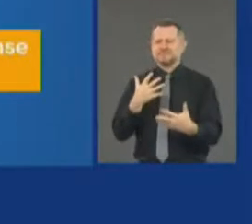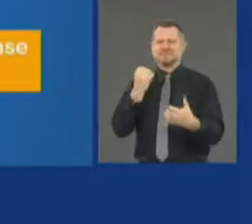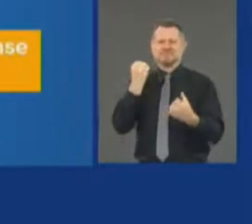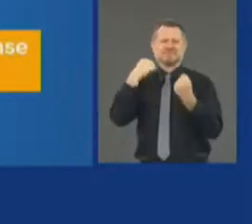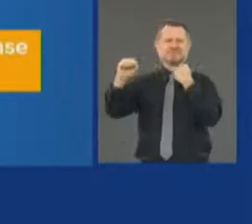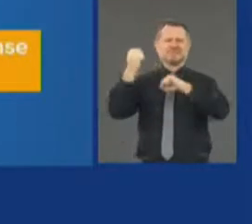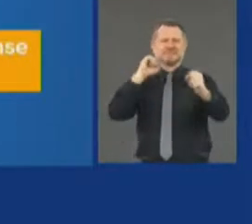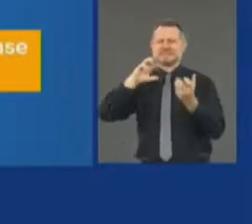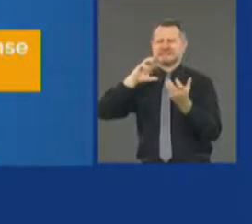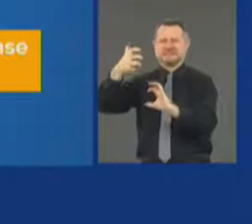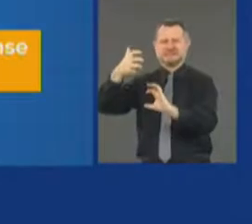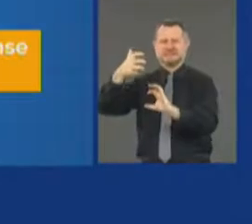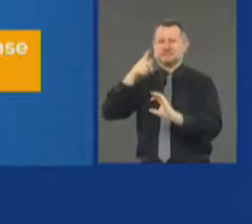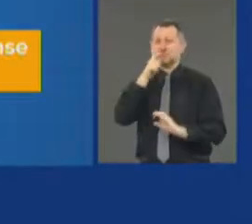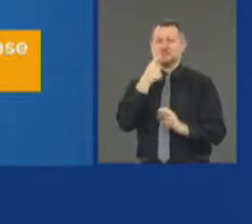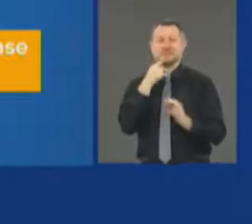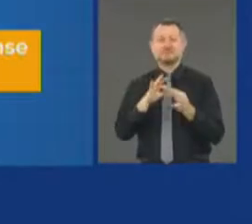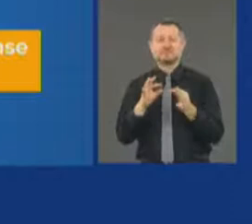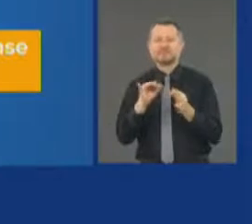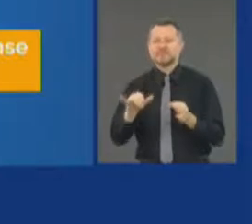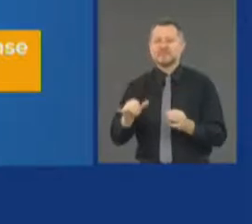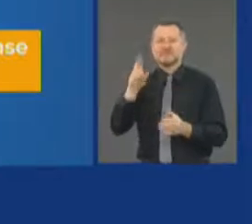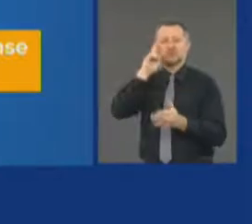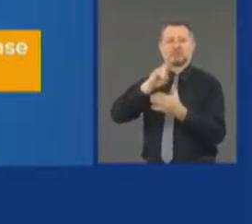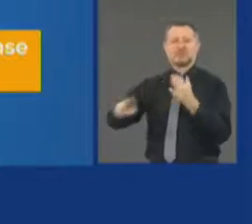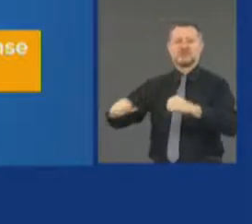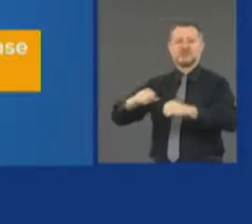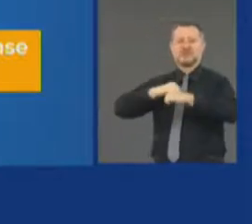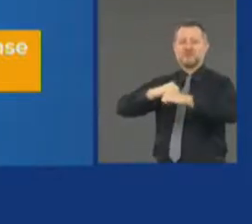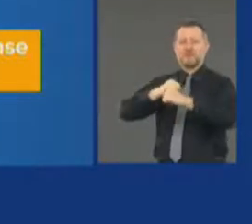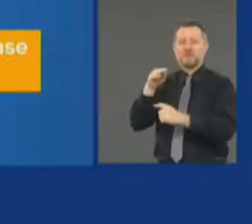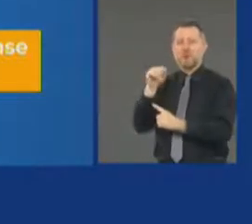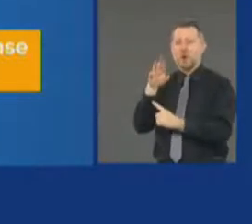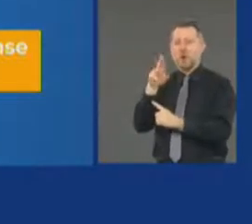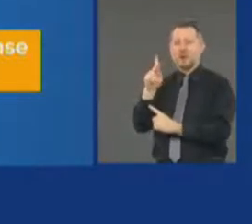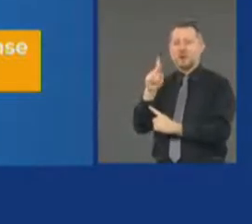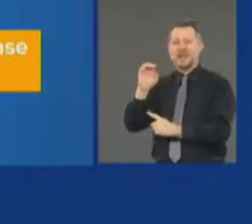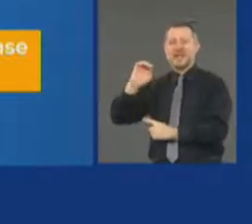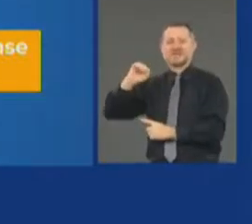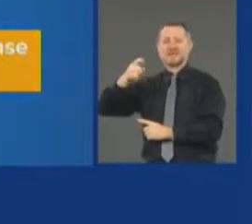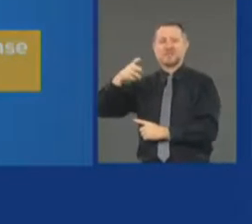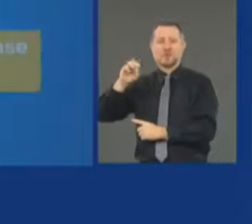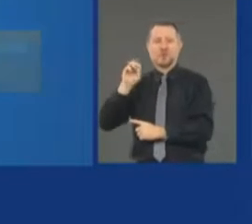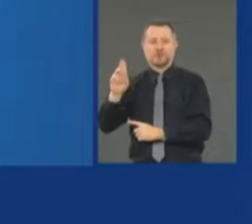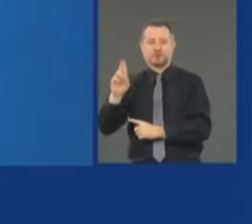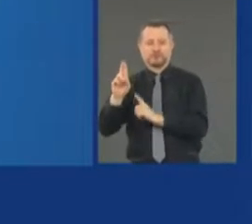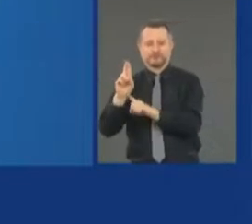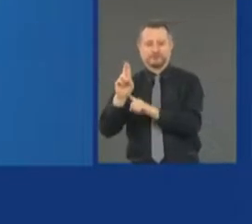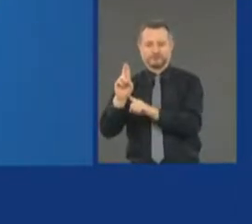Secretary of Defense Mark Esper, appointed by President Trump.